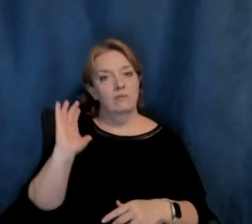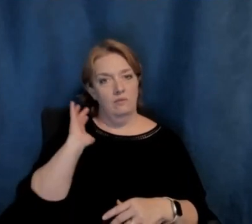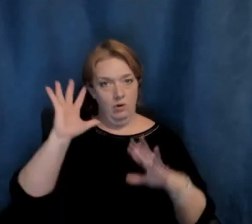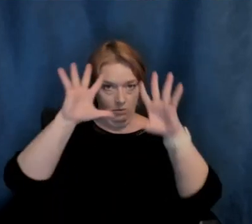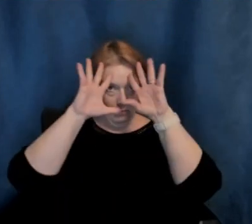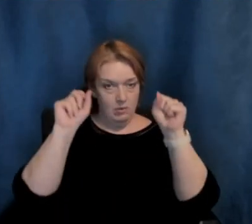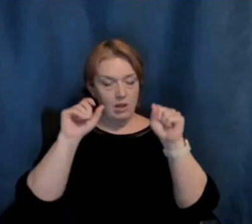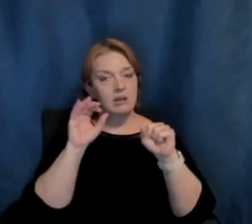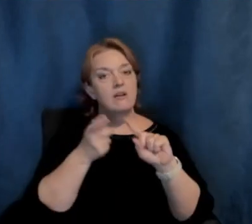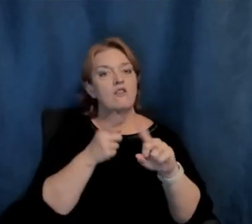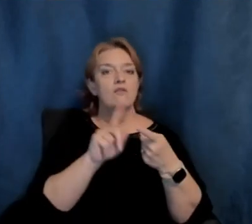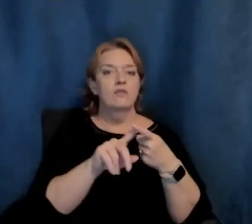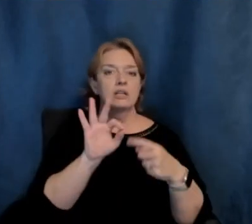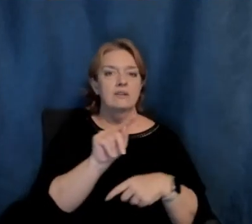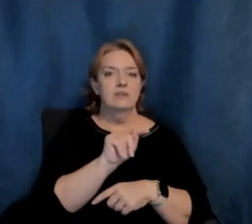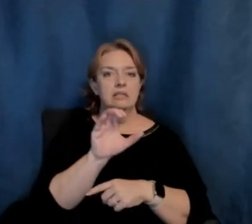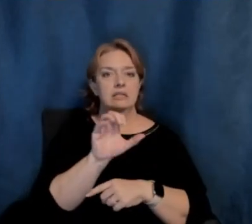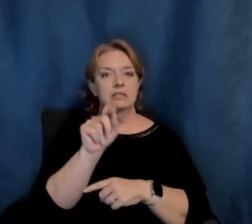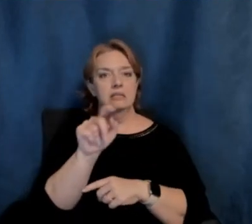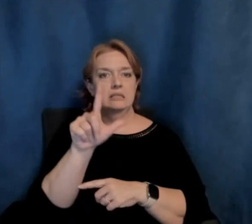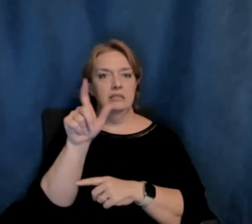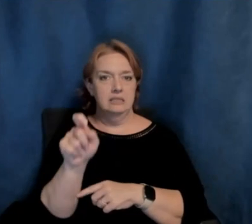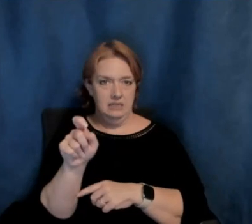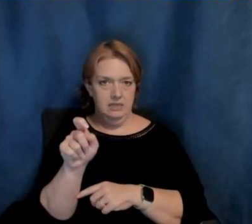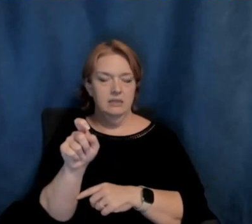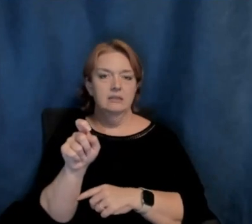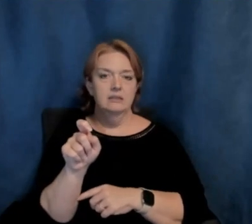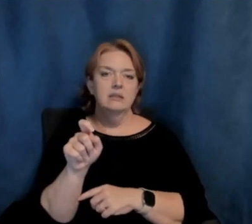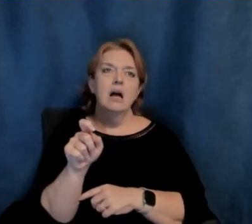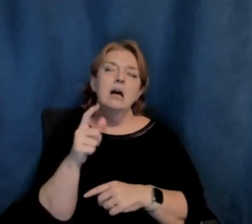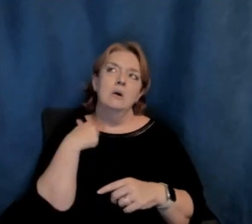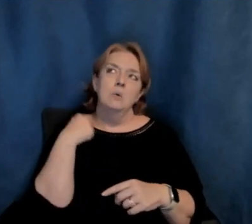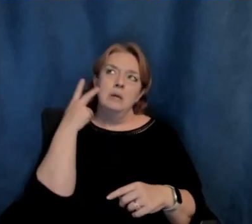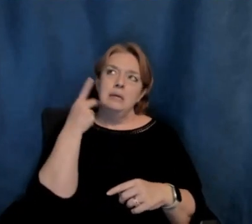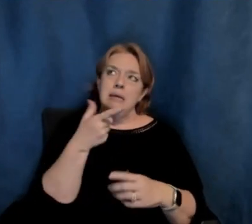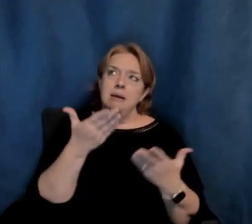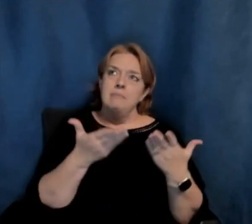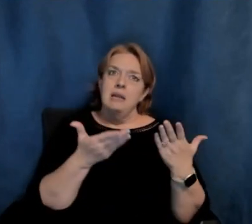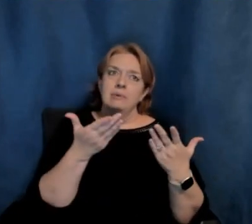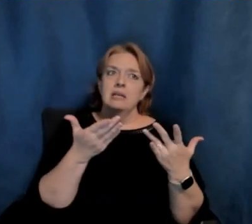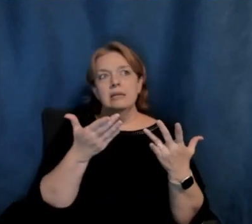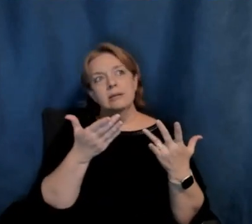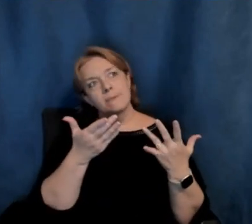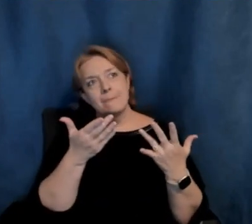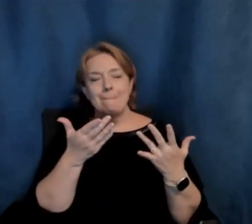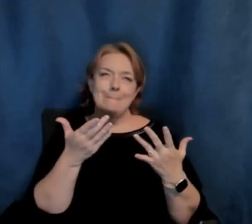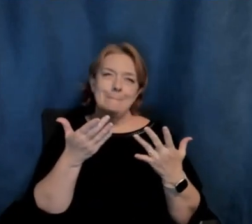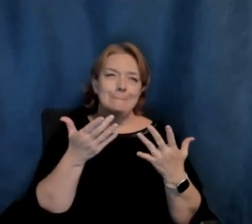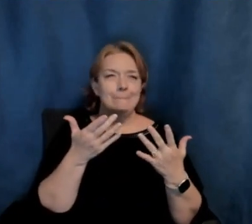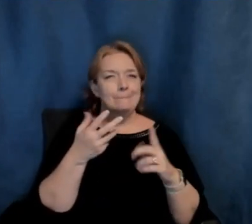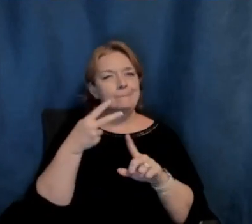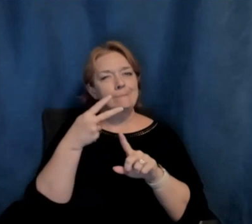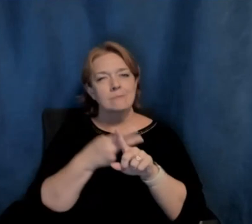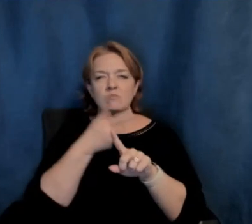the Friends of T.C. Steele, and we see him, I would say, maybe every couple of months he'll